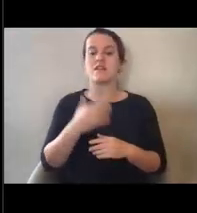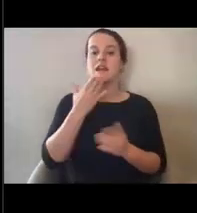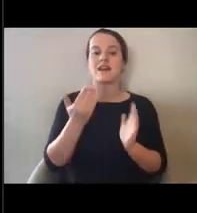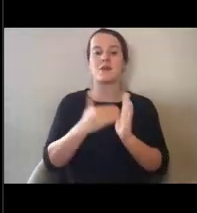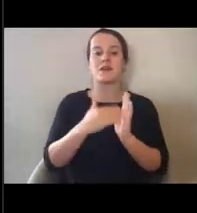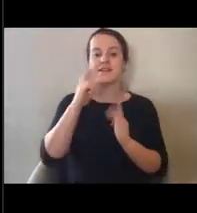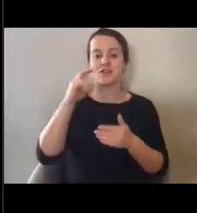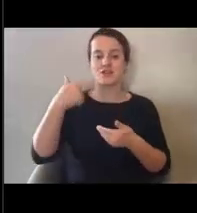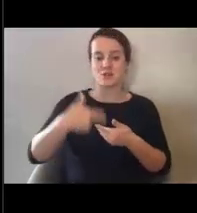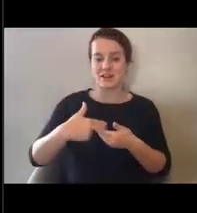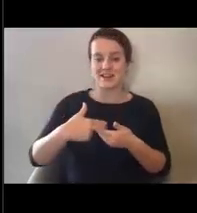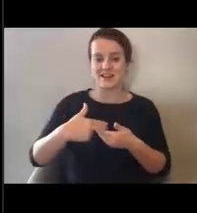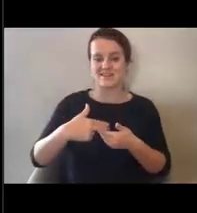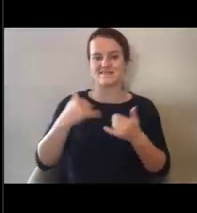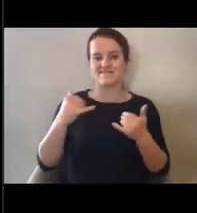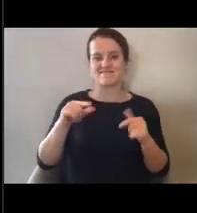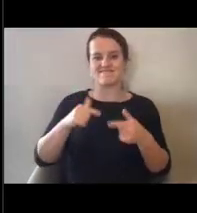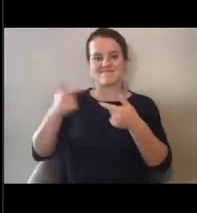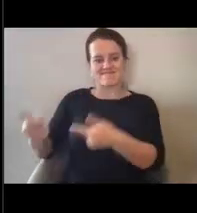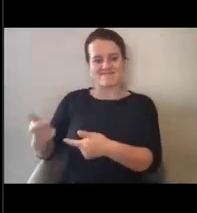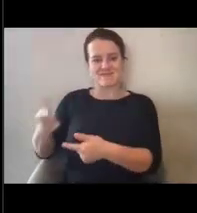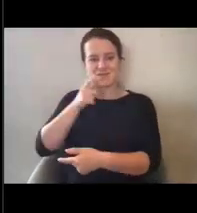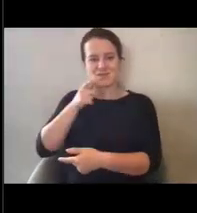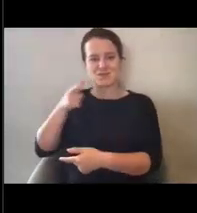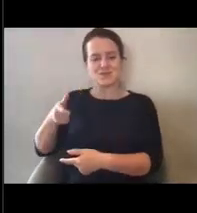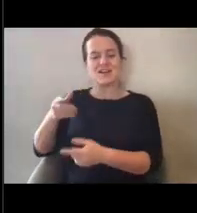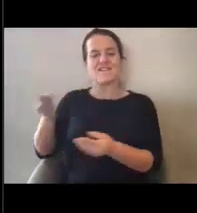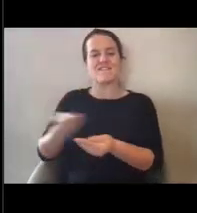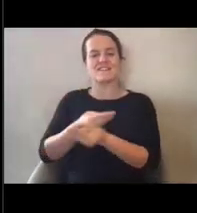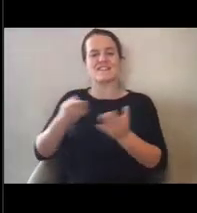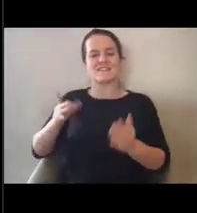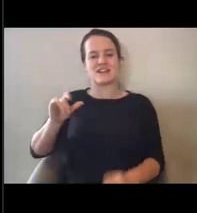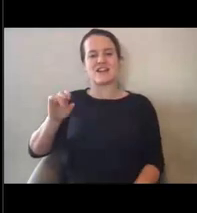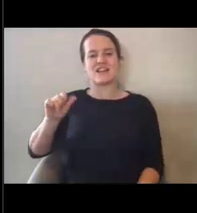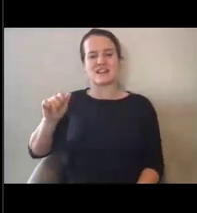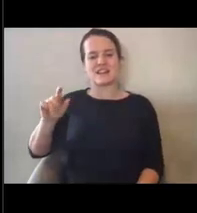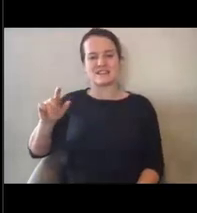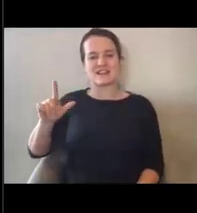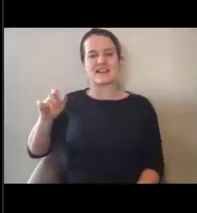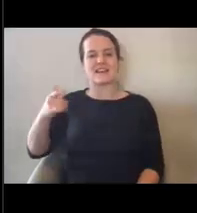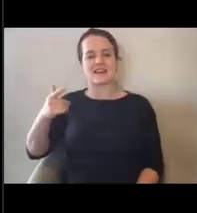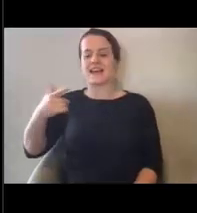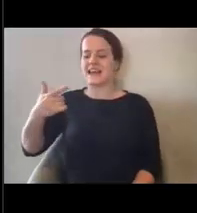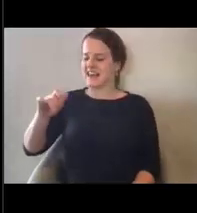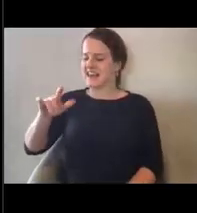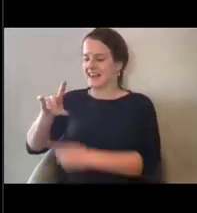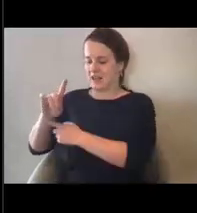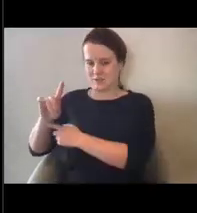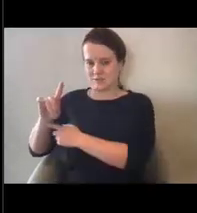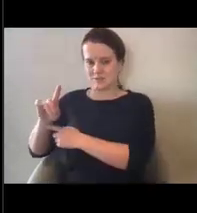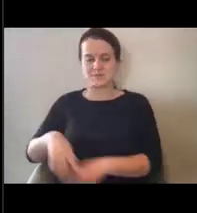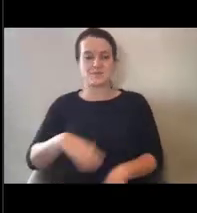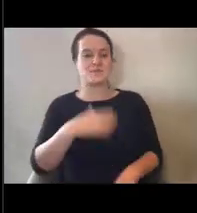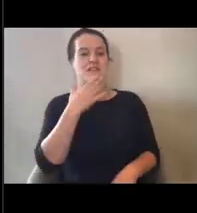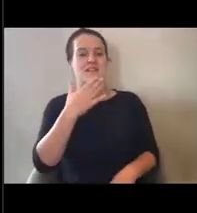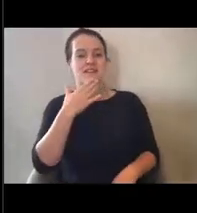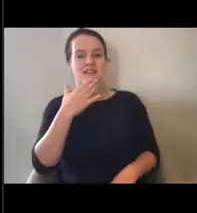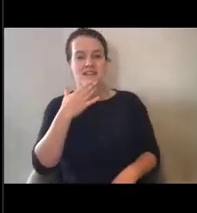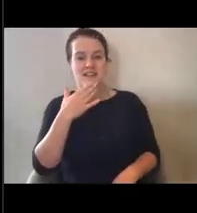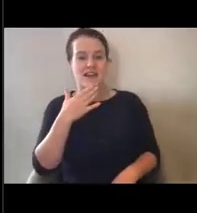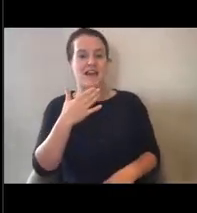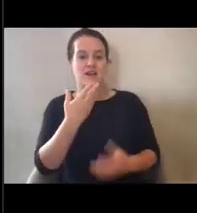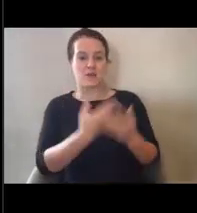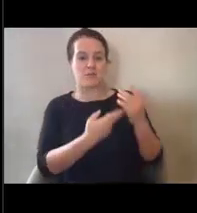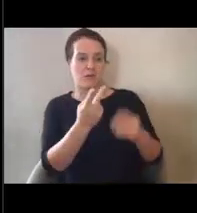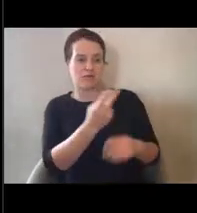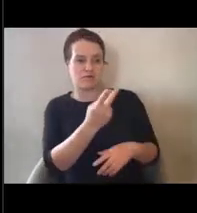us. And now I will turn it over to our facilitator, Lisa Hield. Hield Thanks, Lana. And thanks, Bambi, both of you for